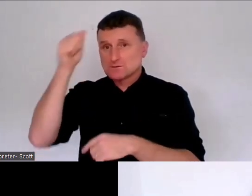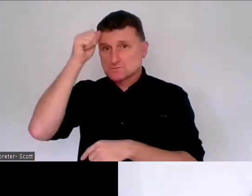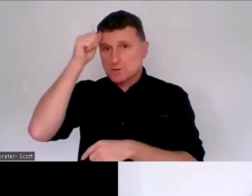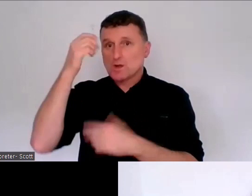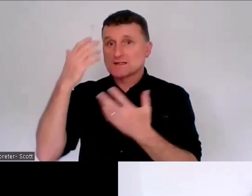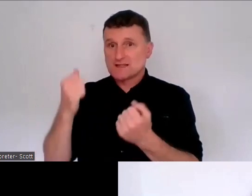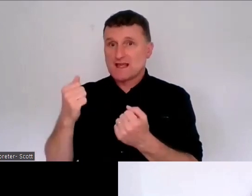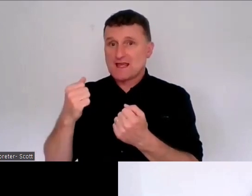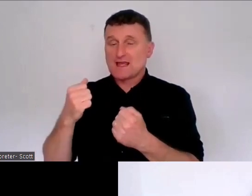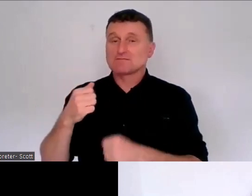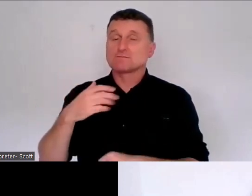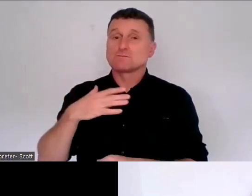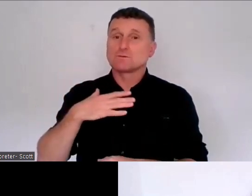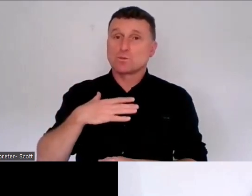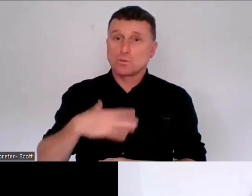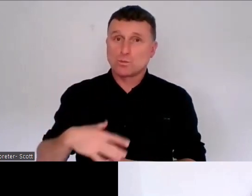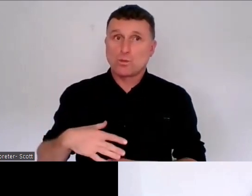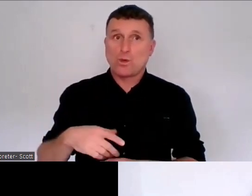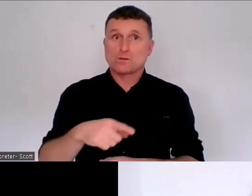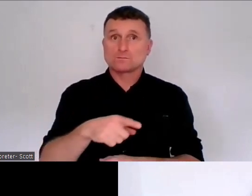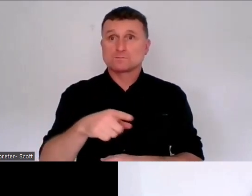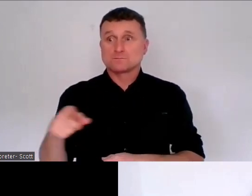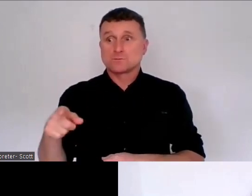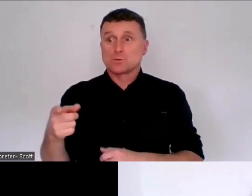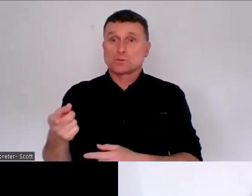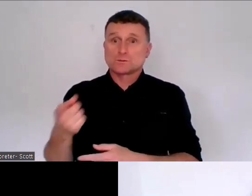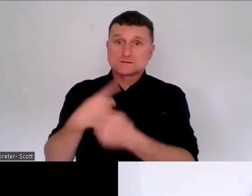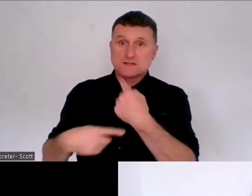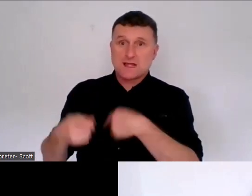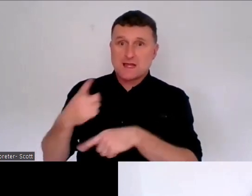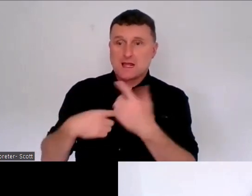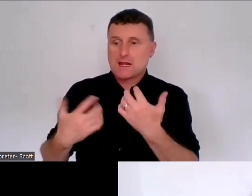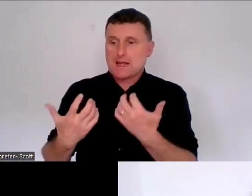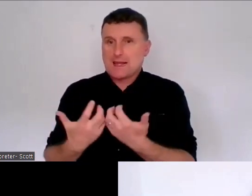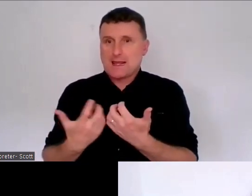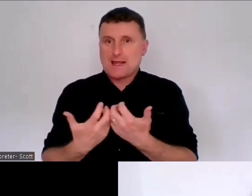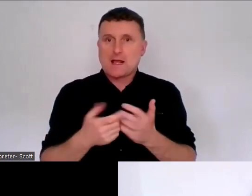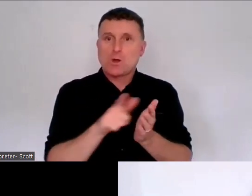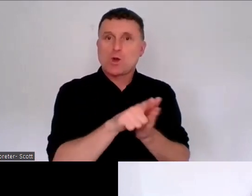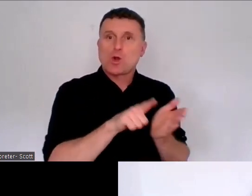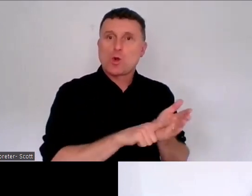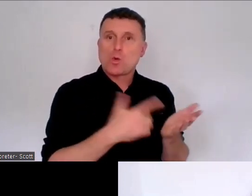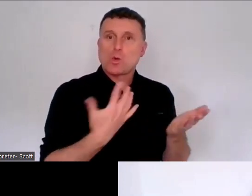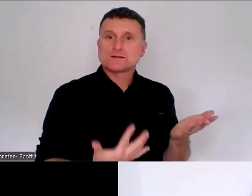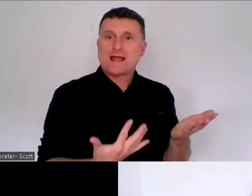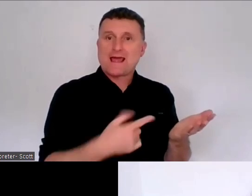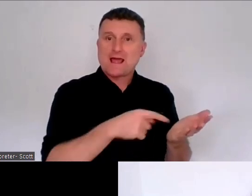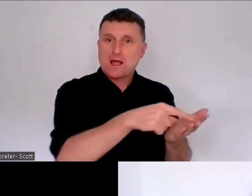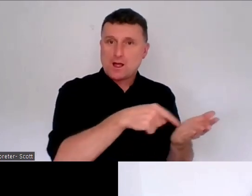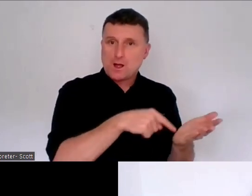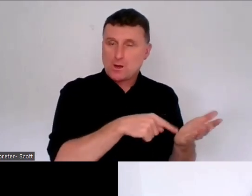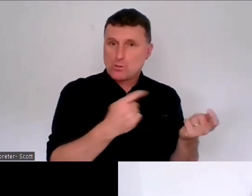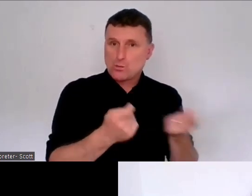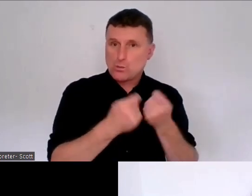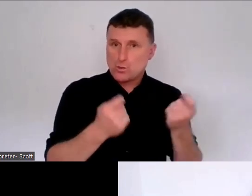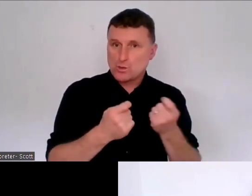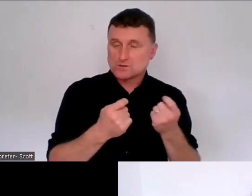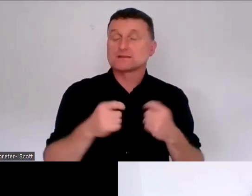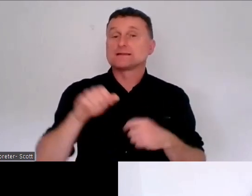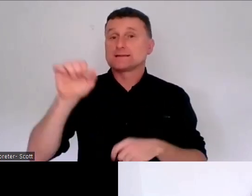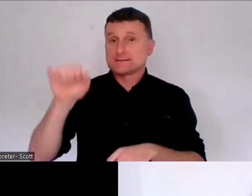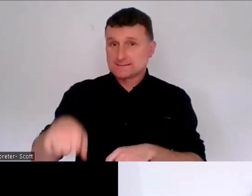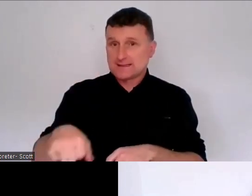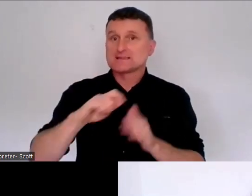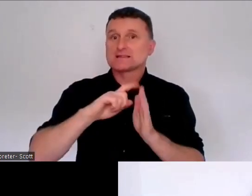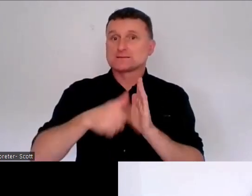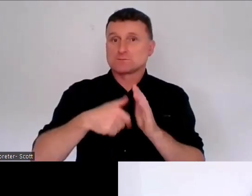the current law works. So, yes, we have talked to a number of disability support providers.